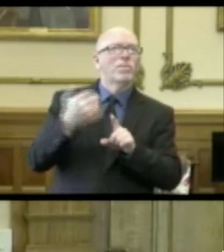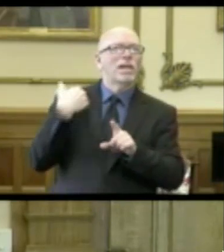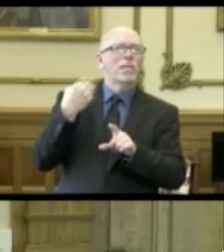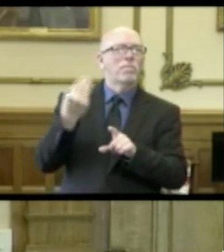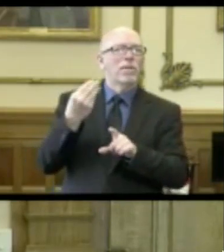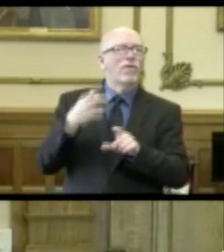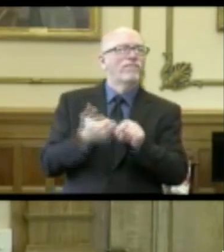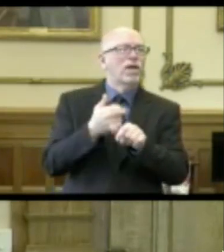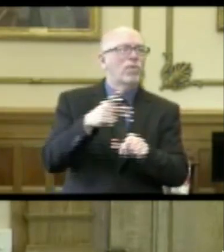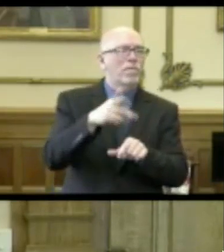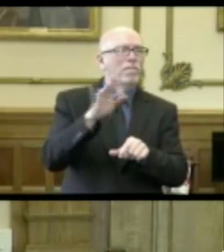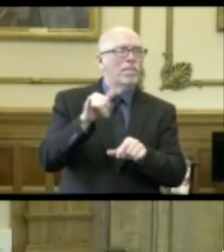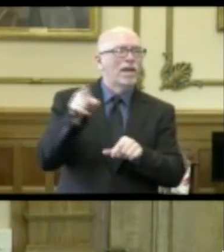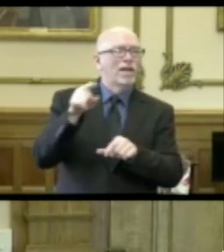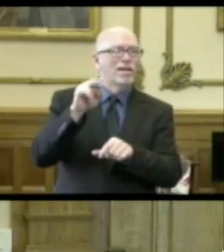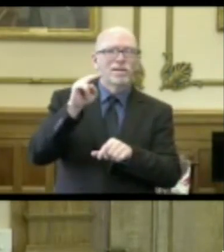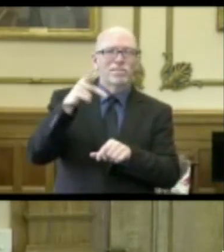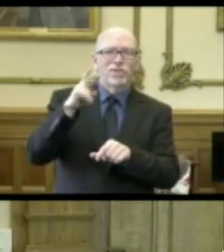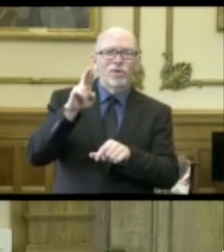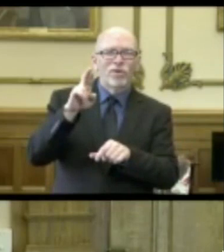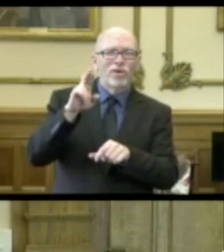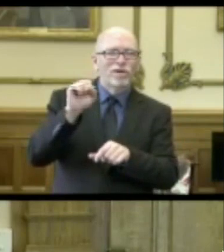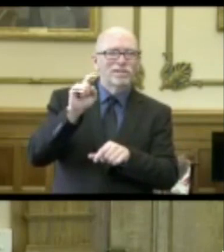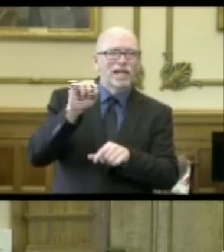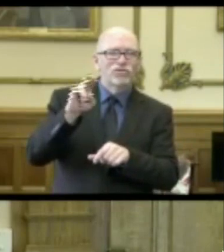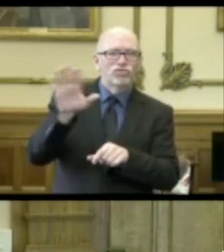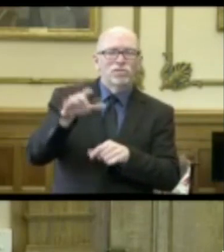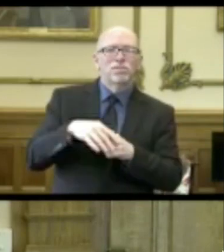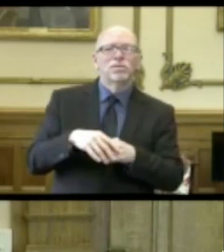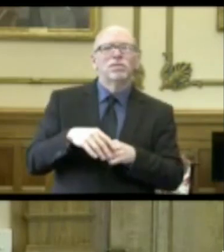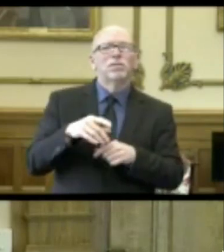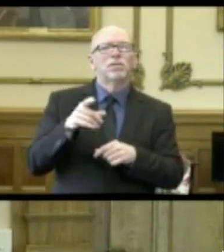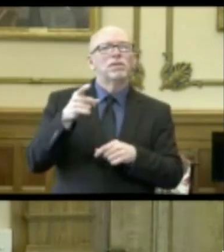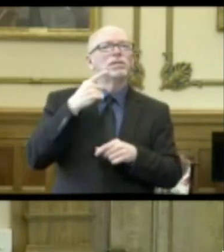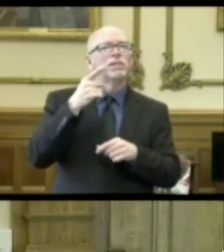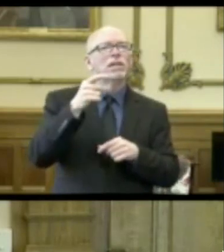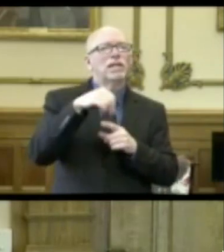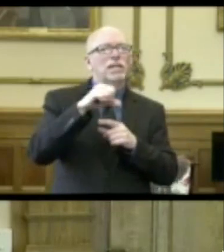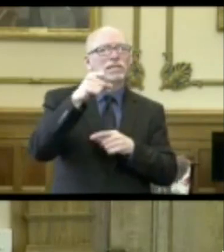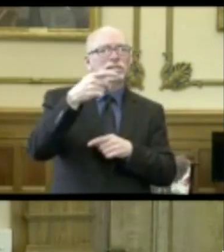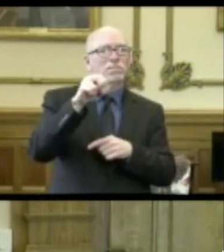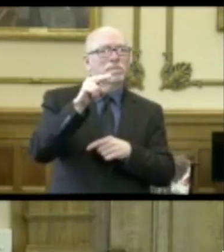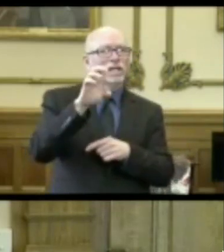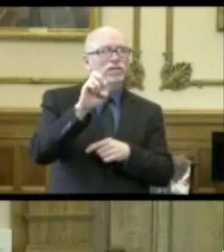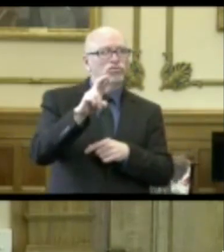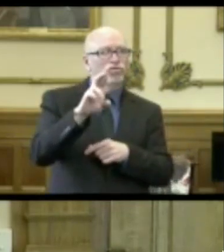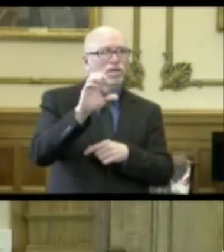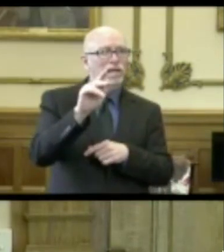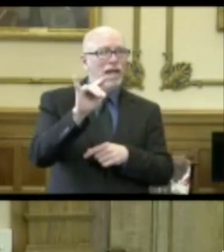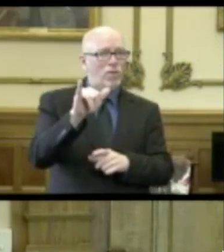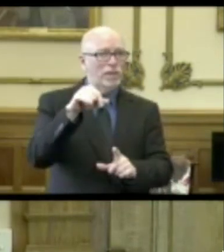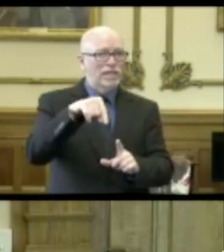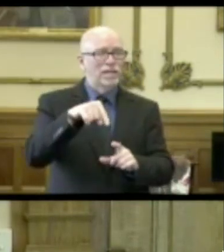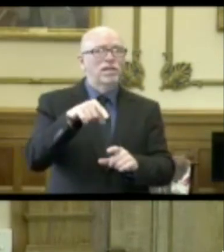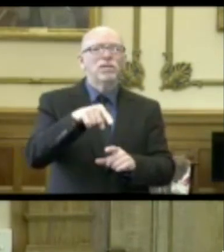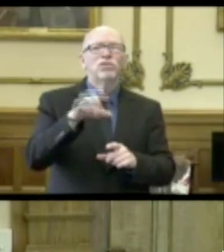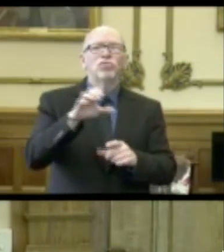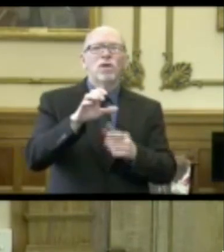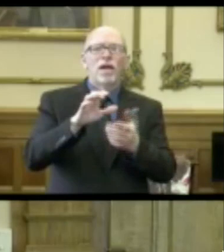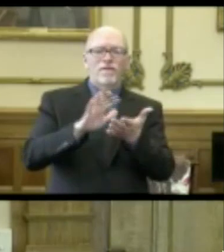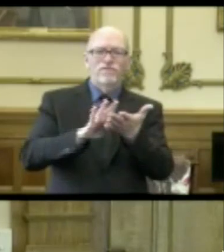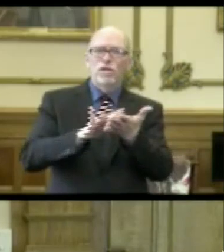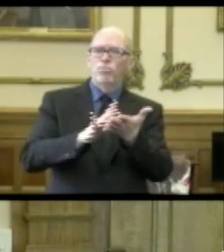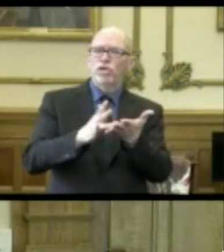by an NPR station. And that is in Spencer County, they are doing a finger prick